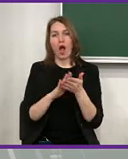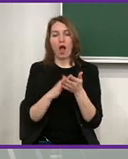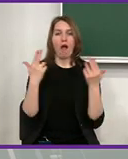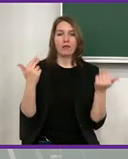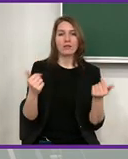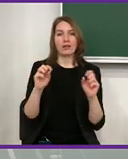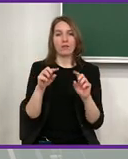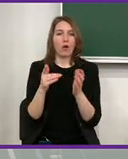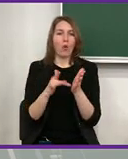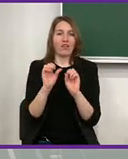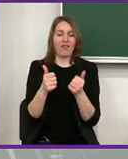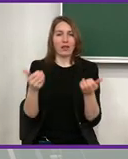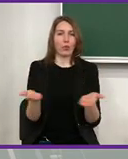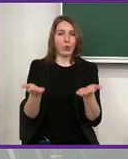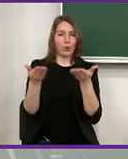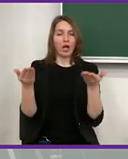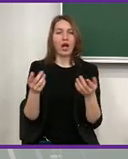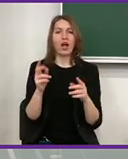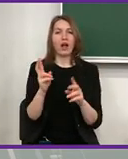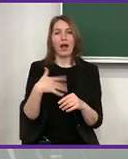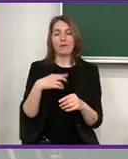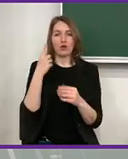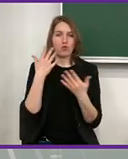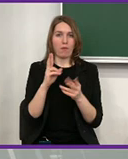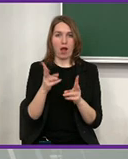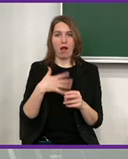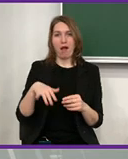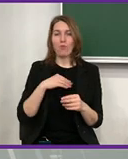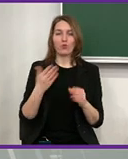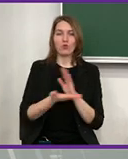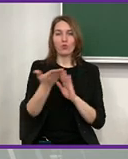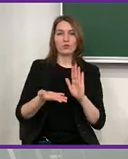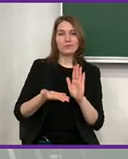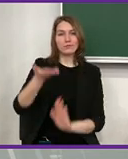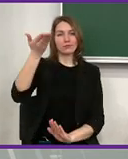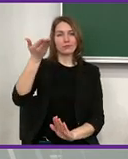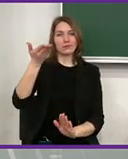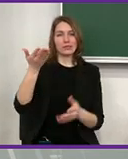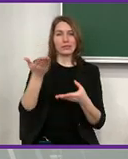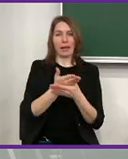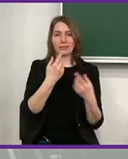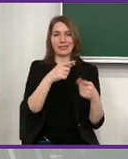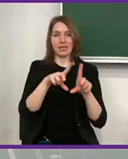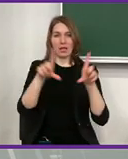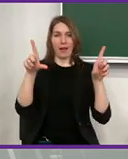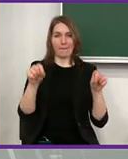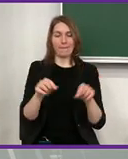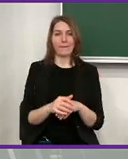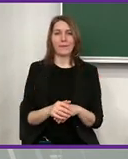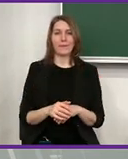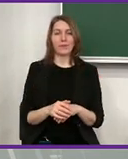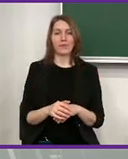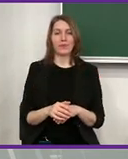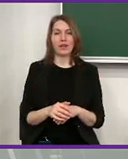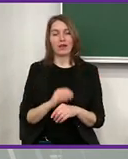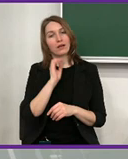and who do it, they need to have some kind of remuneration, some praise. And we were